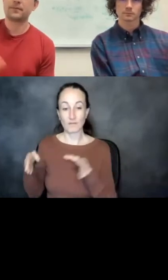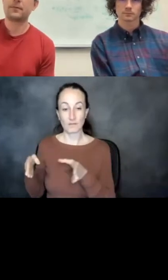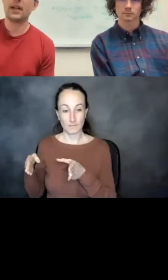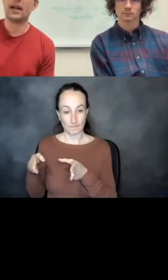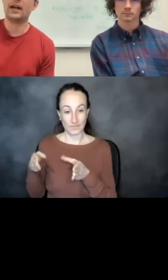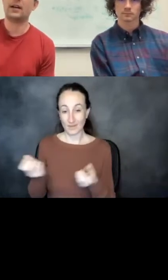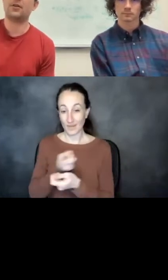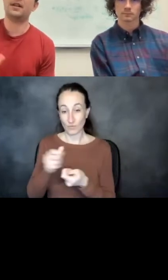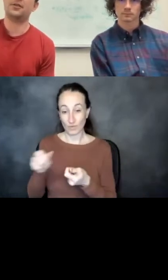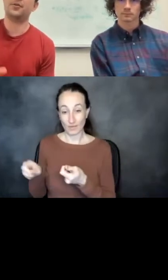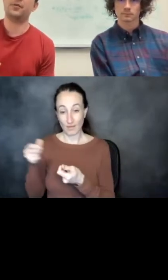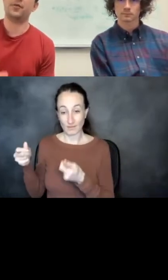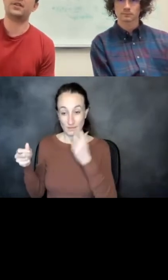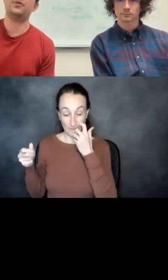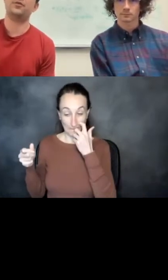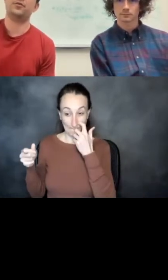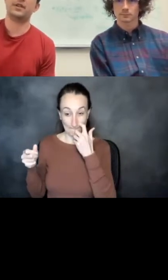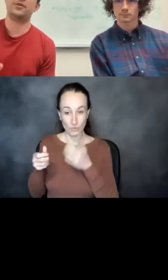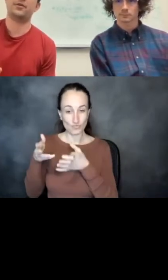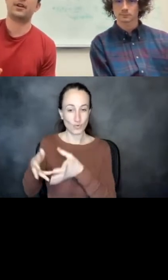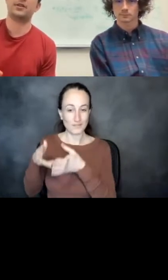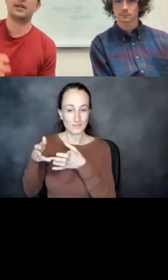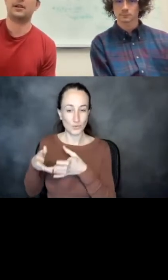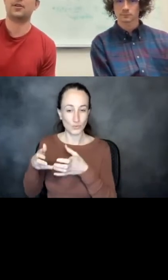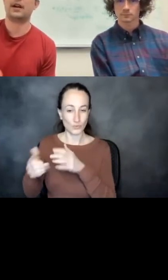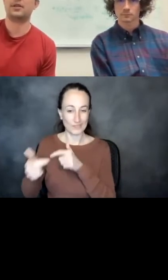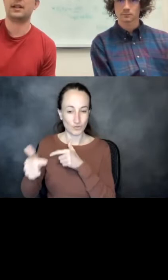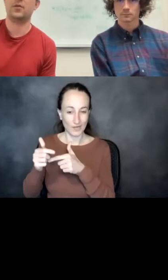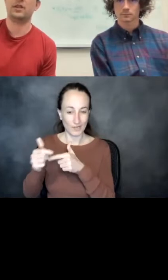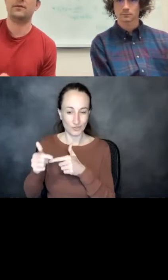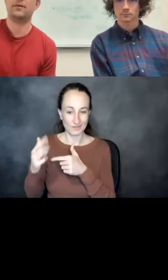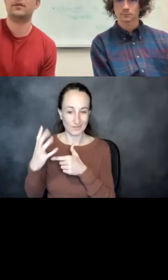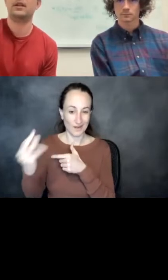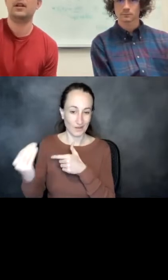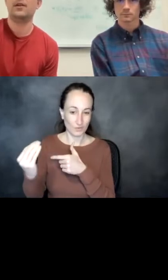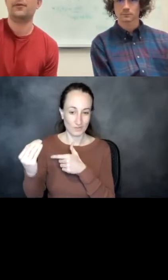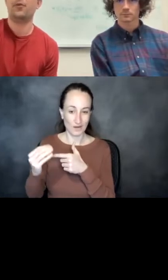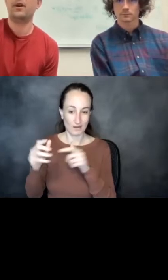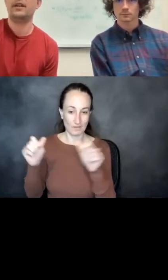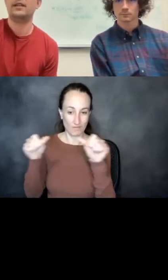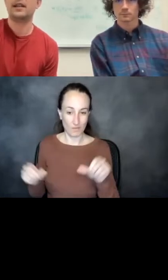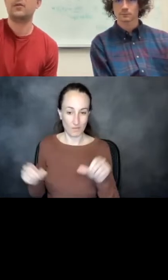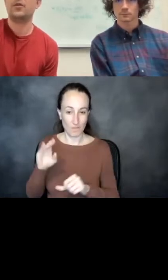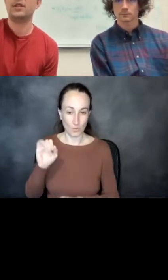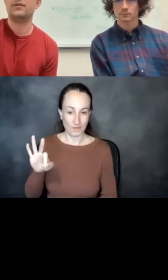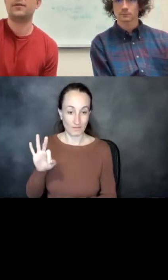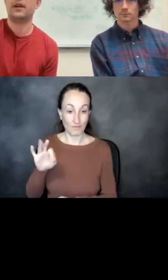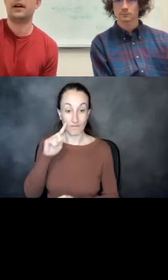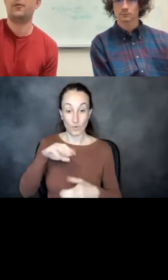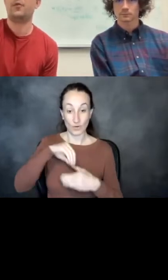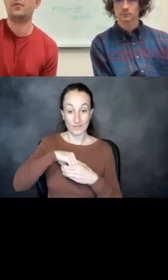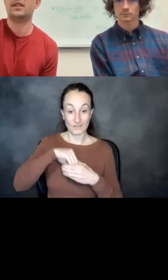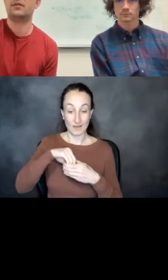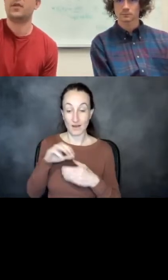all the other residue interactions that occur outside the motif. For the one inside the motif,